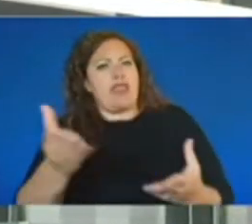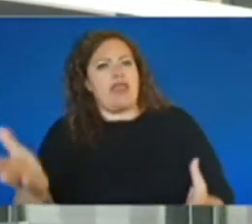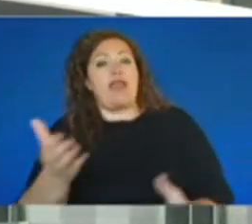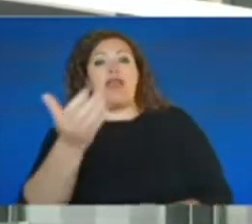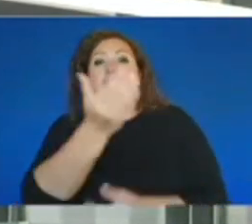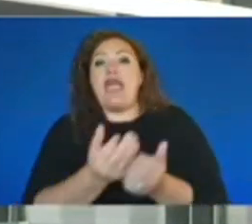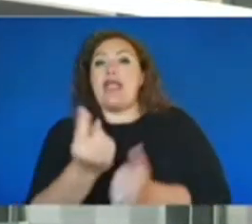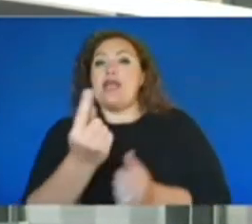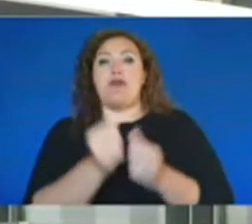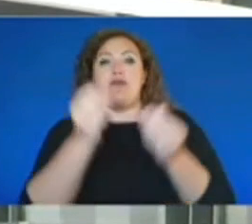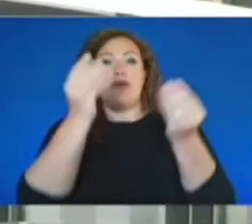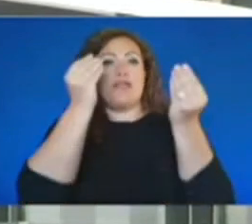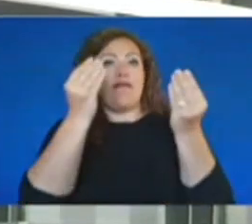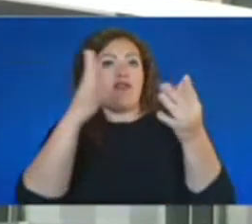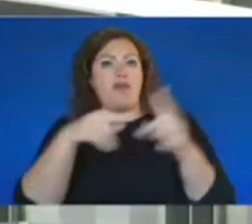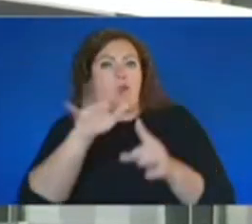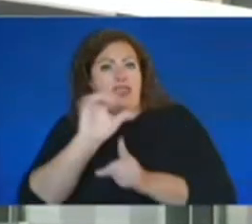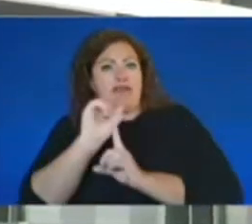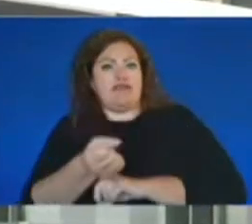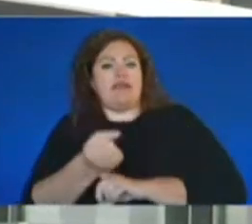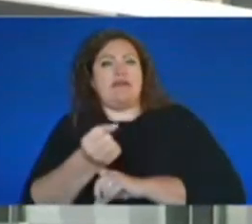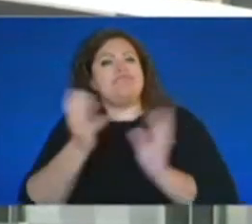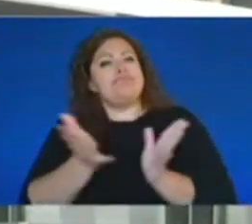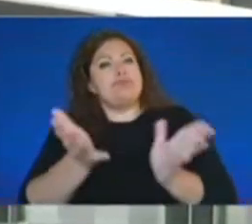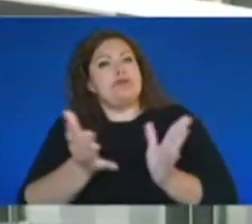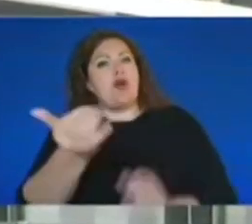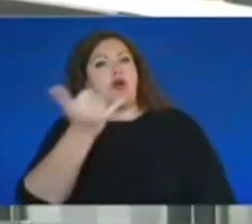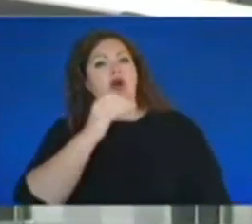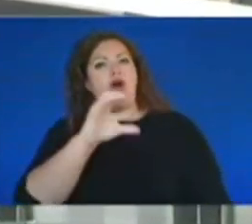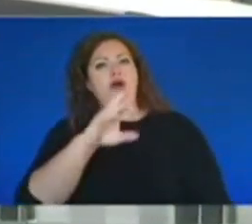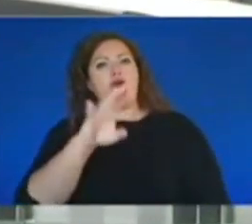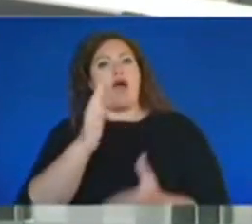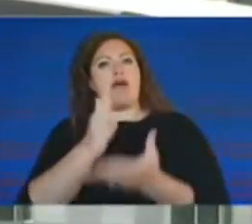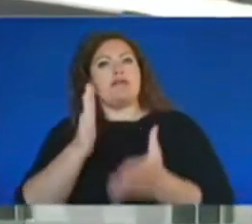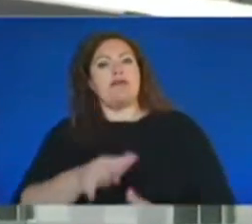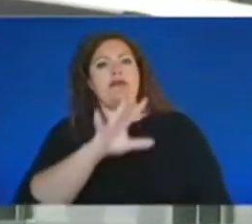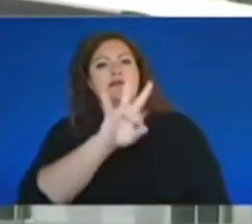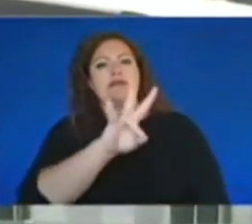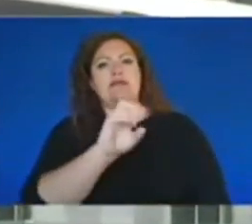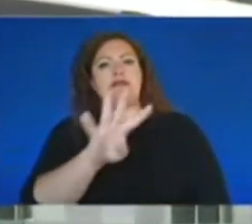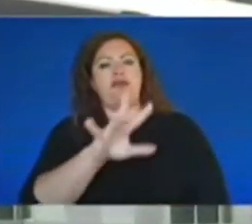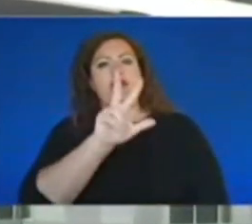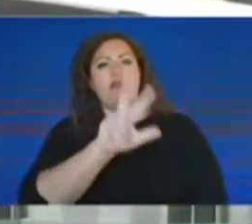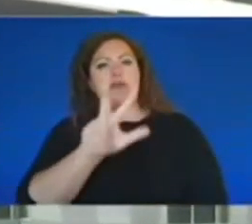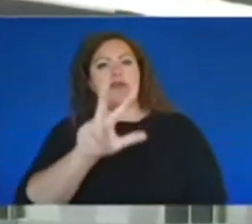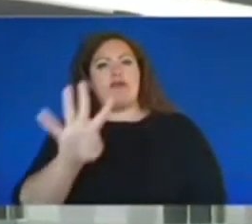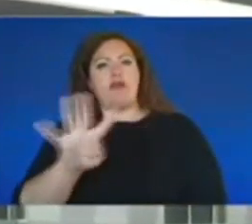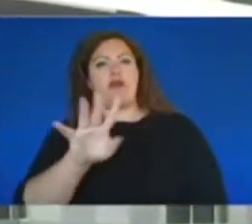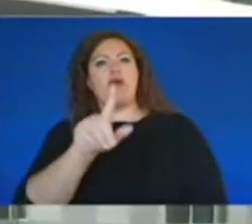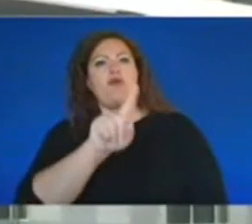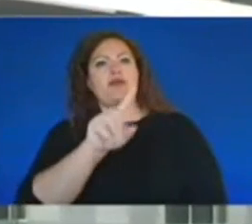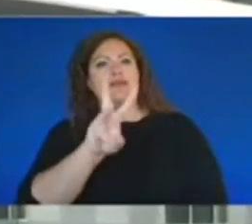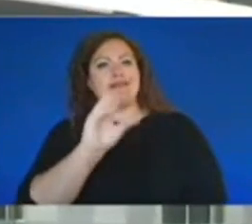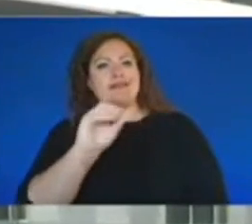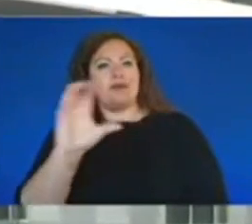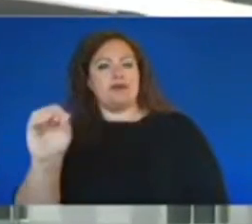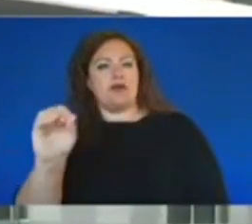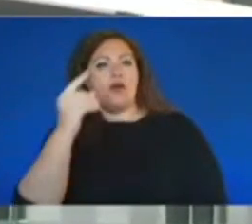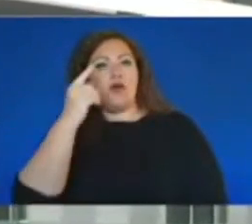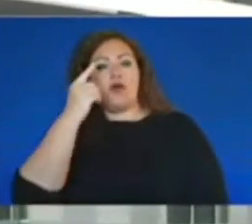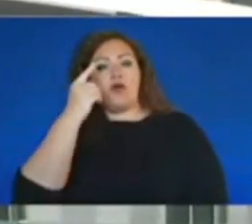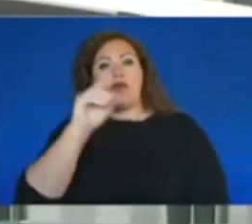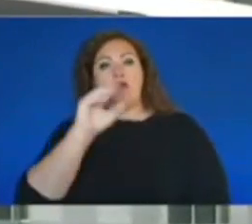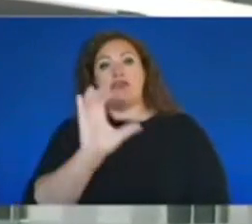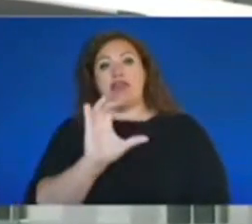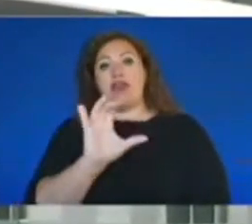this case is encouraged to call Crime Stoppers at 704-334-1600 or the Charlotte FBI